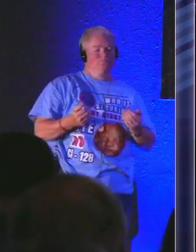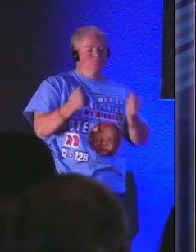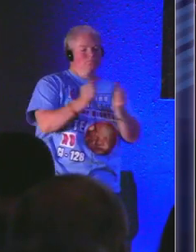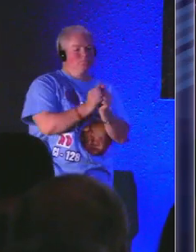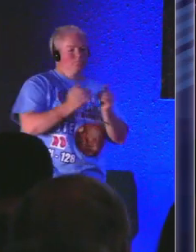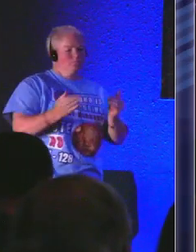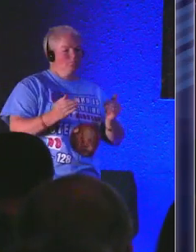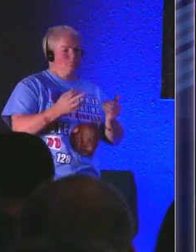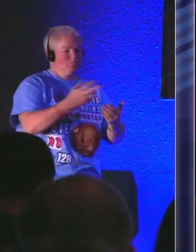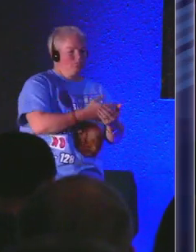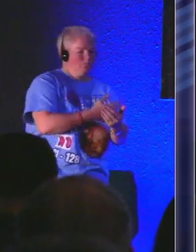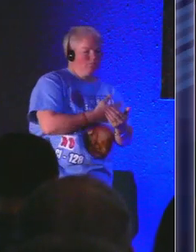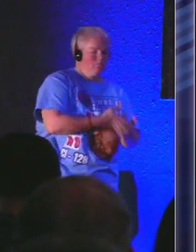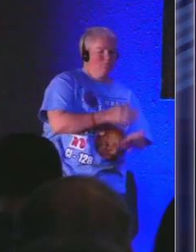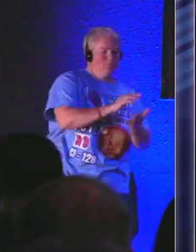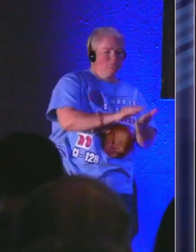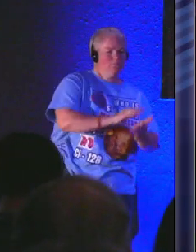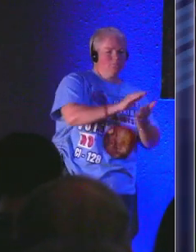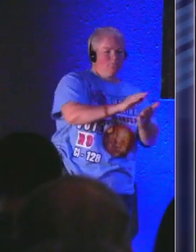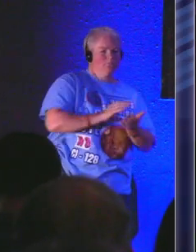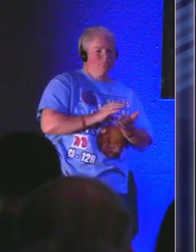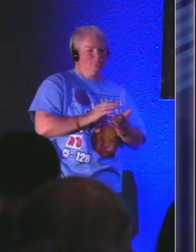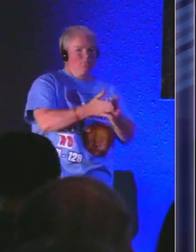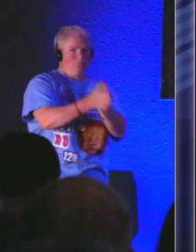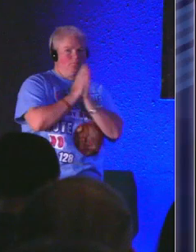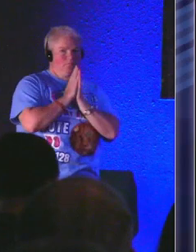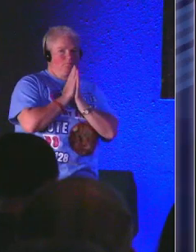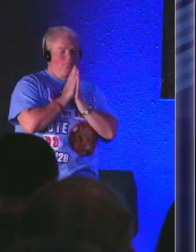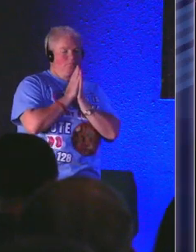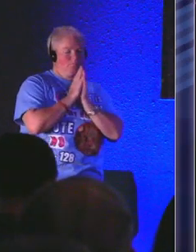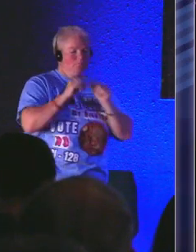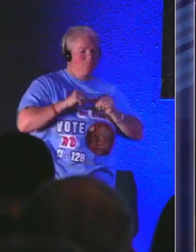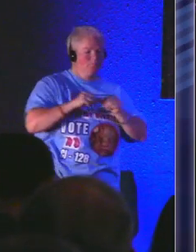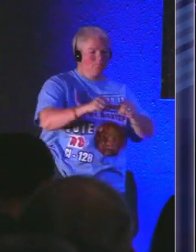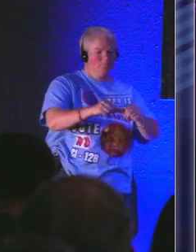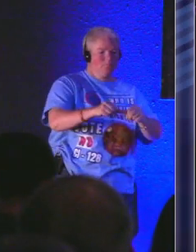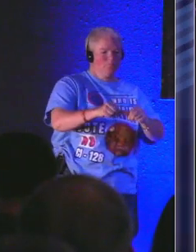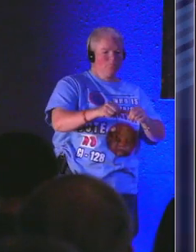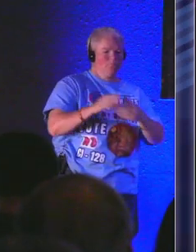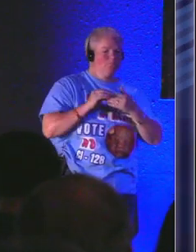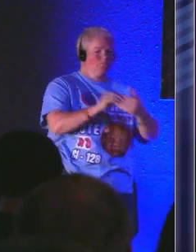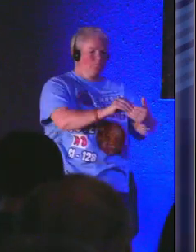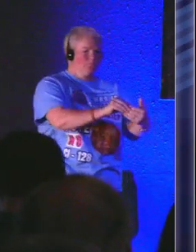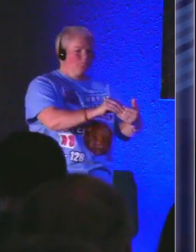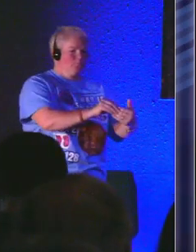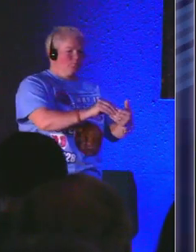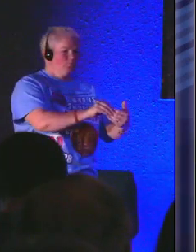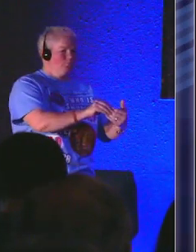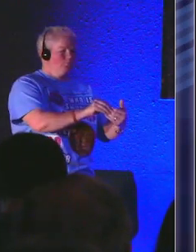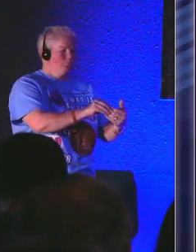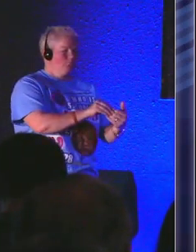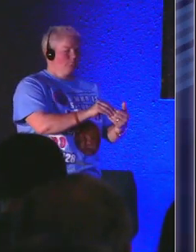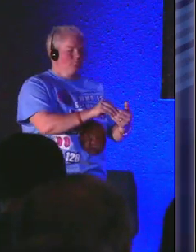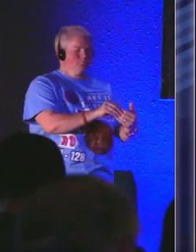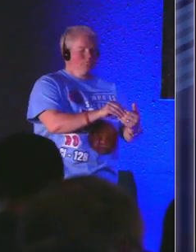within your sheepfold Jesus we ask that you continue to guide us